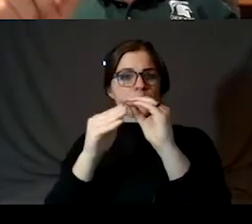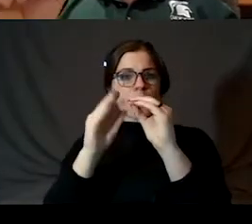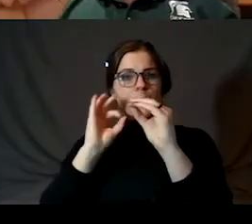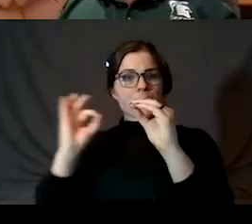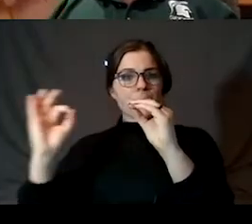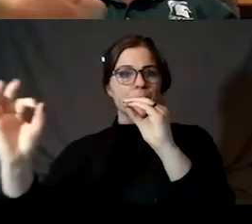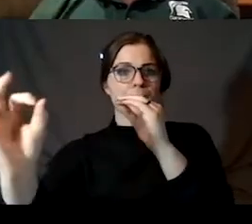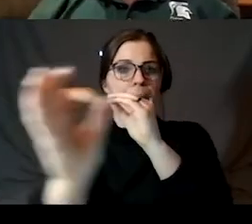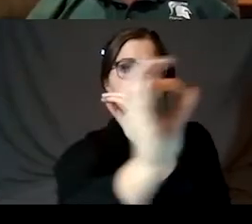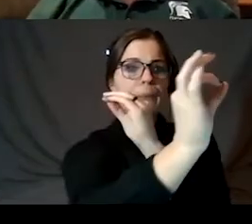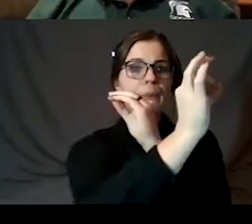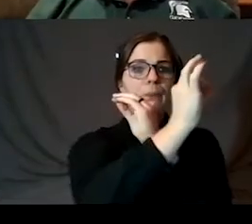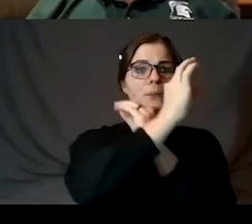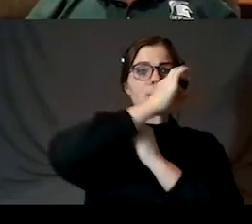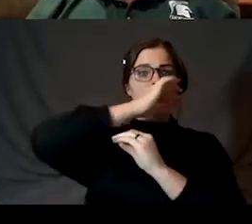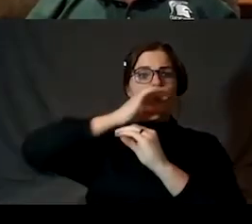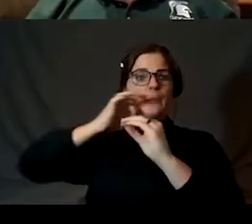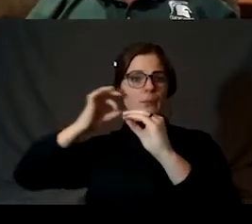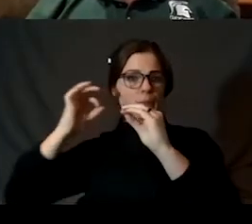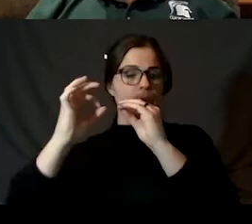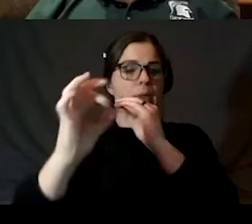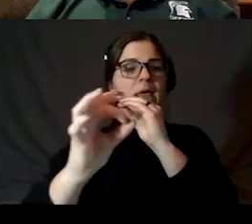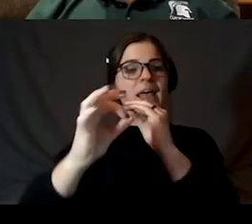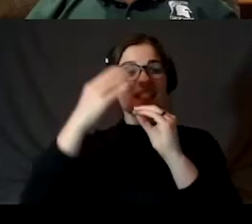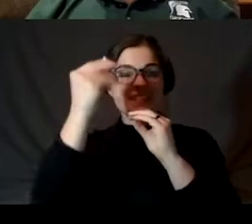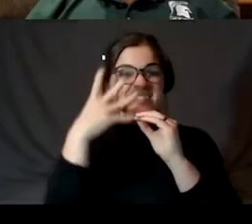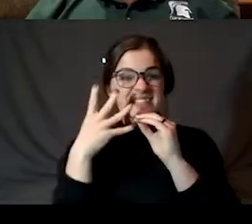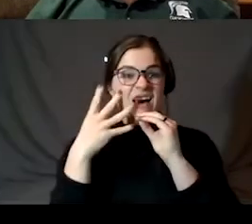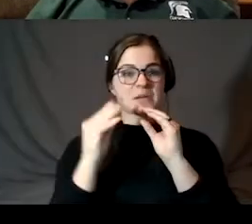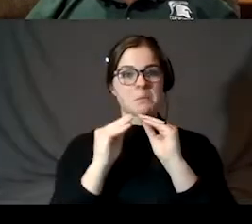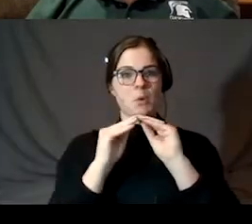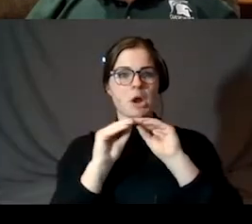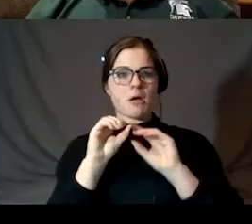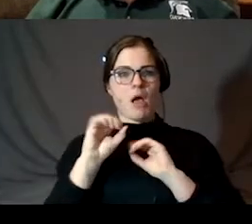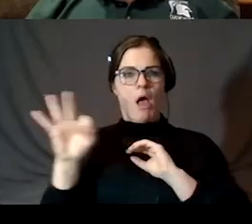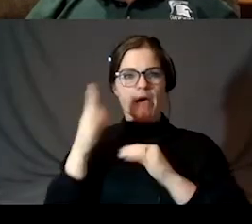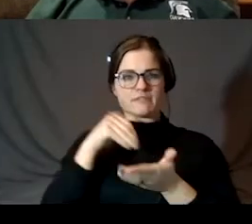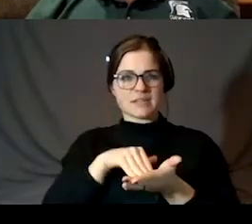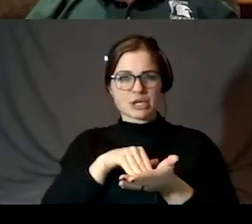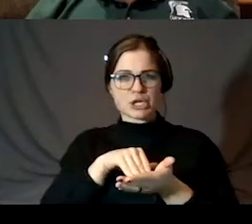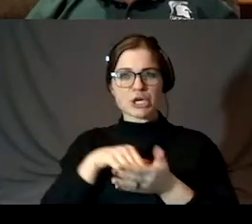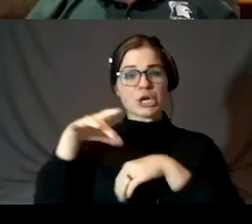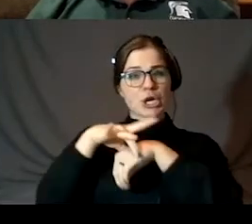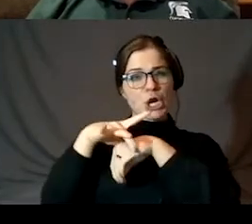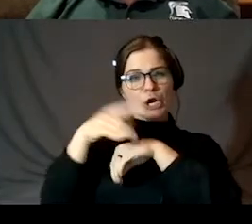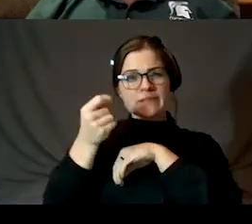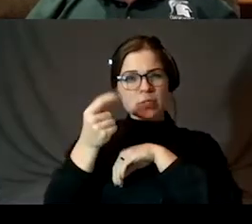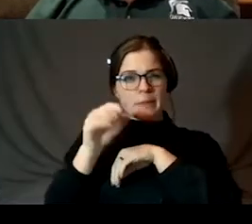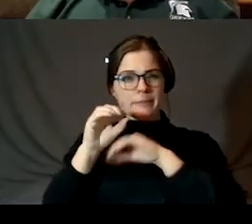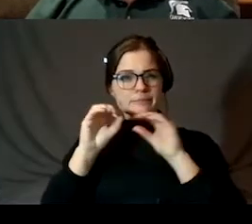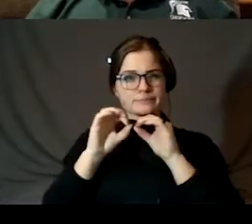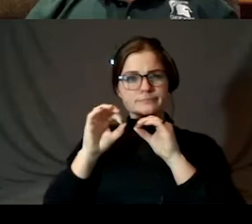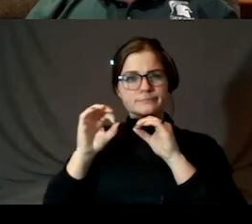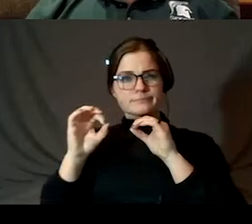the sun goes off center. So that, for example, the more elliptical this orbit is, earth would be off to the side,